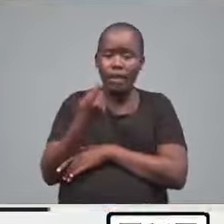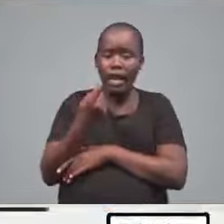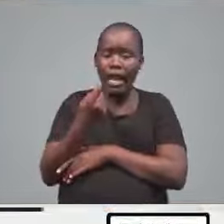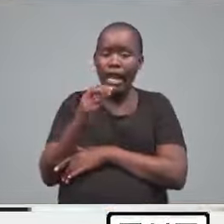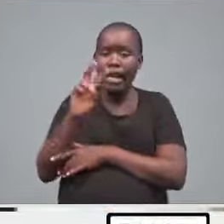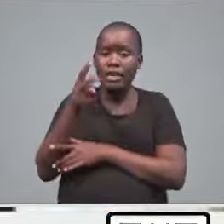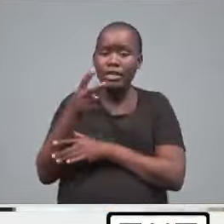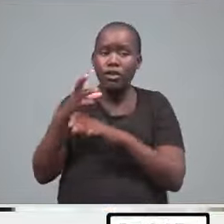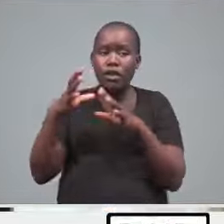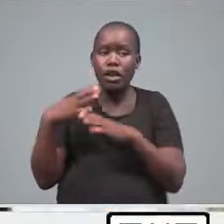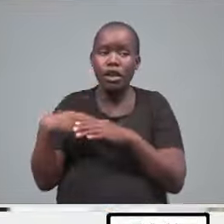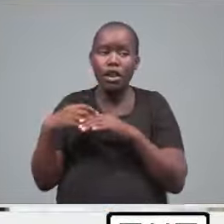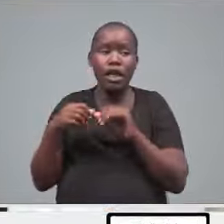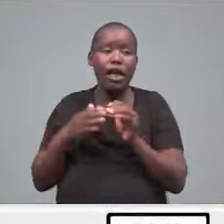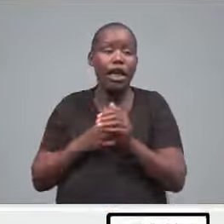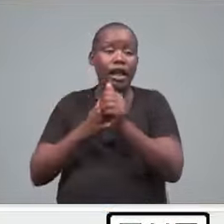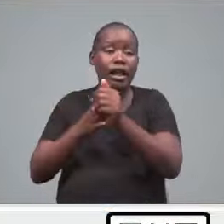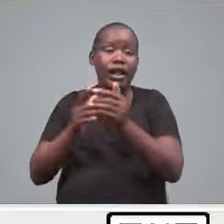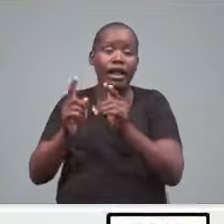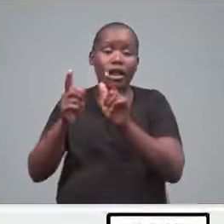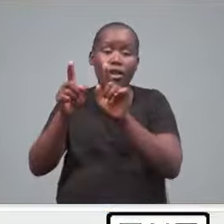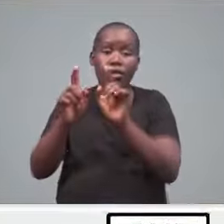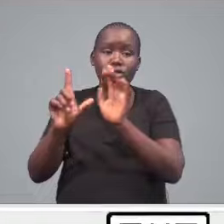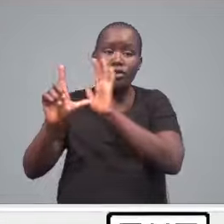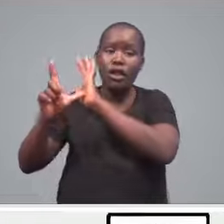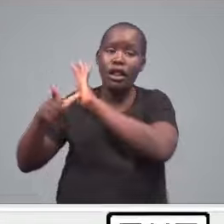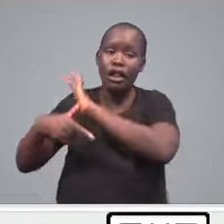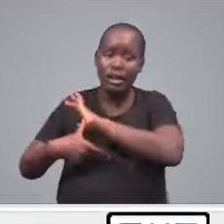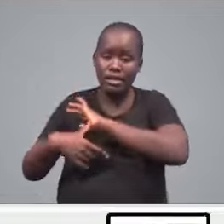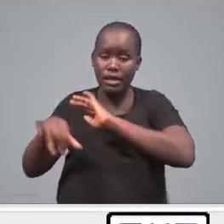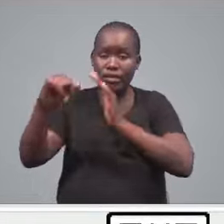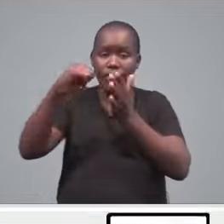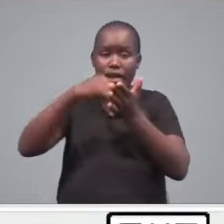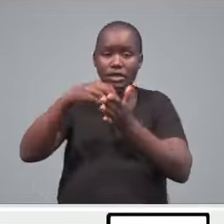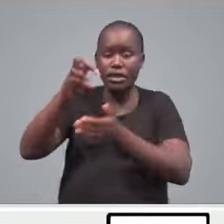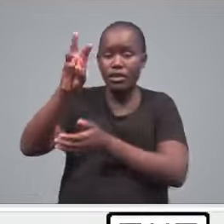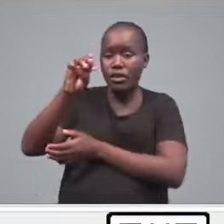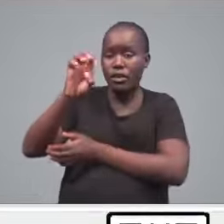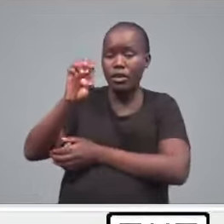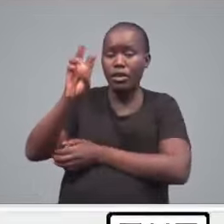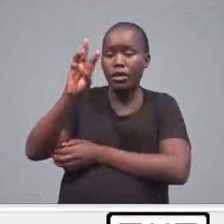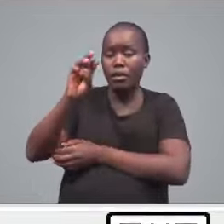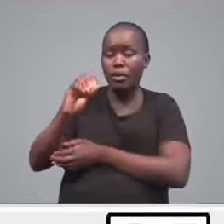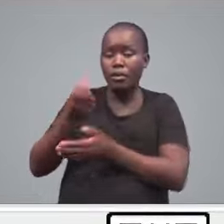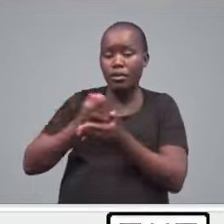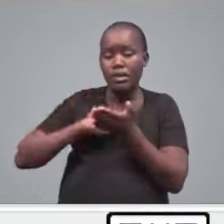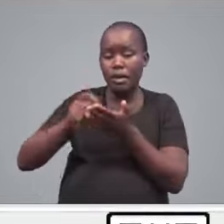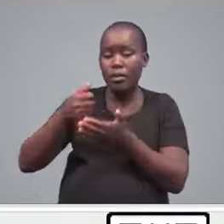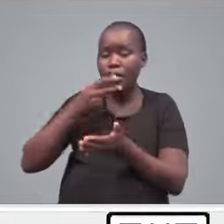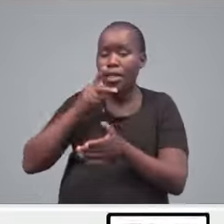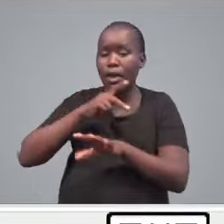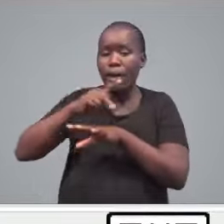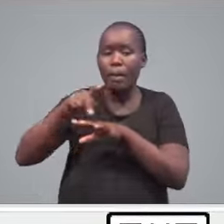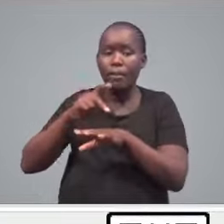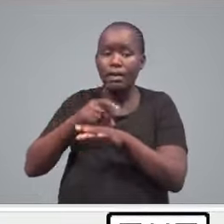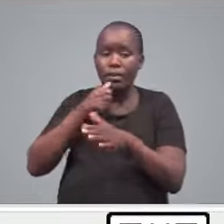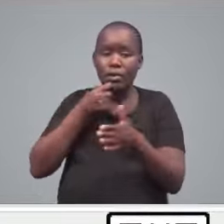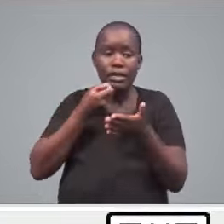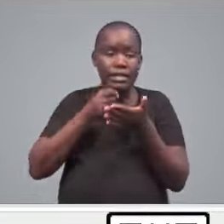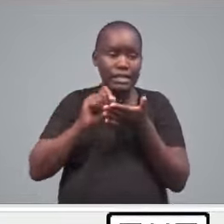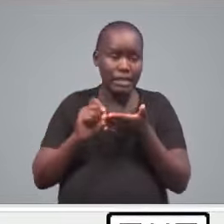And just hours later, this internal memo, signed by the Principal Administrative Secretary